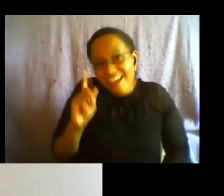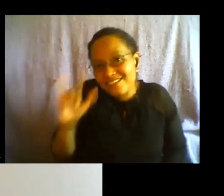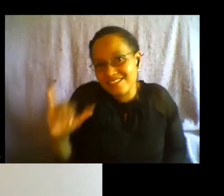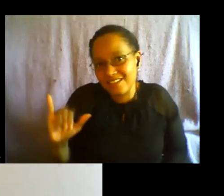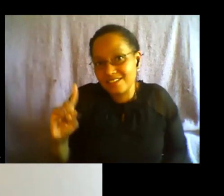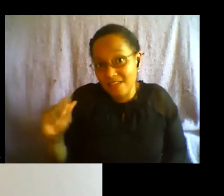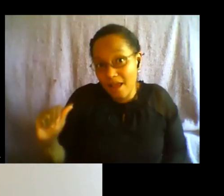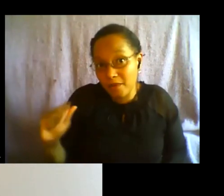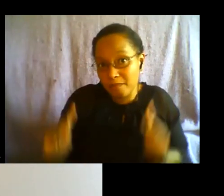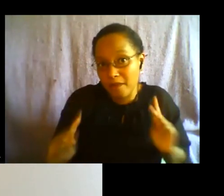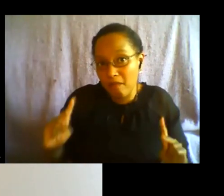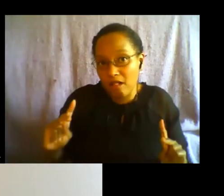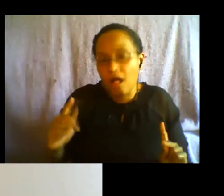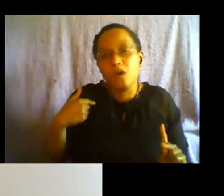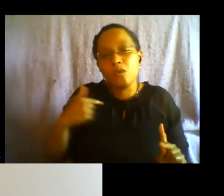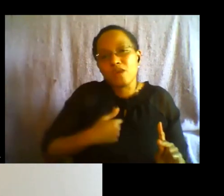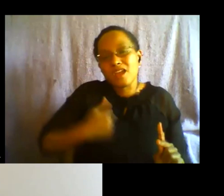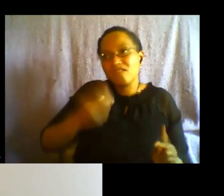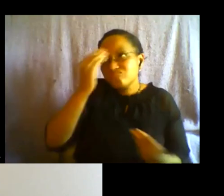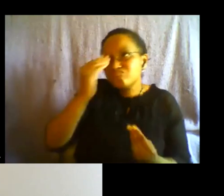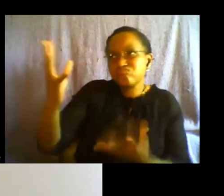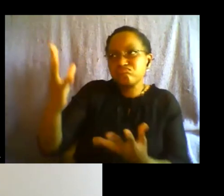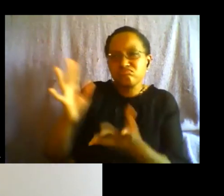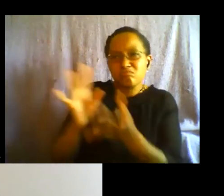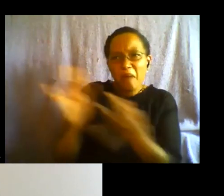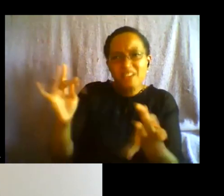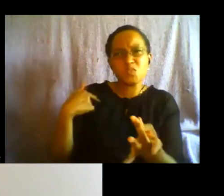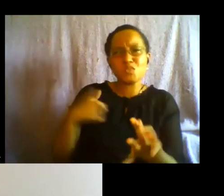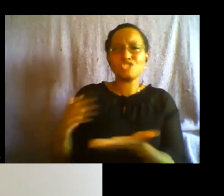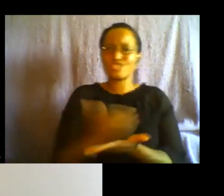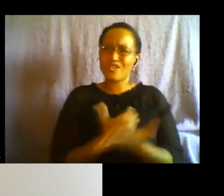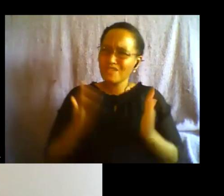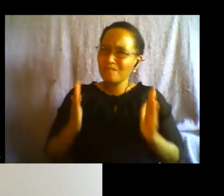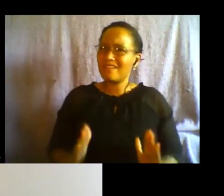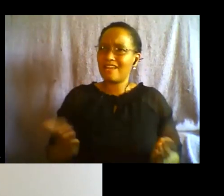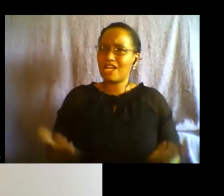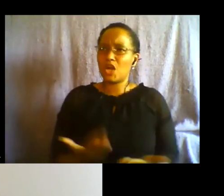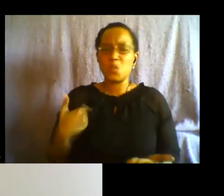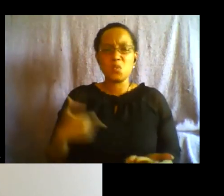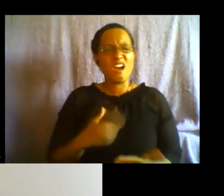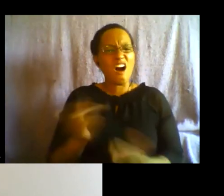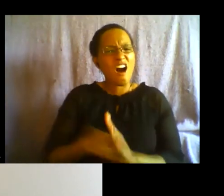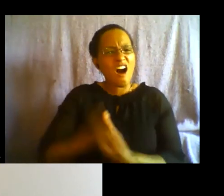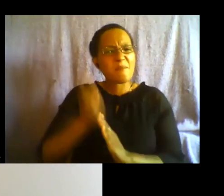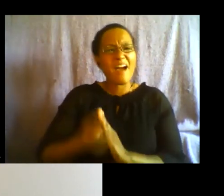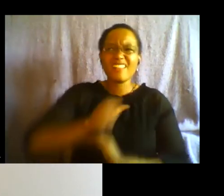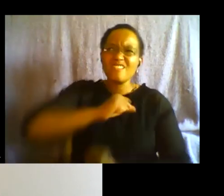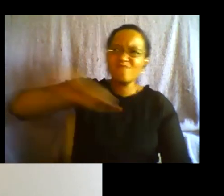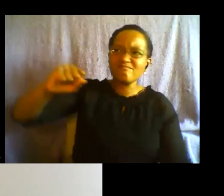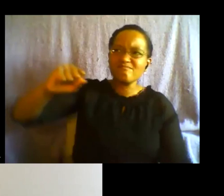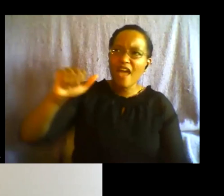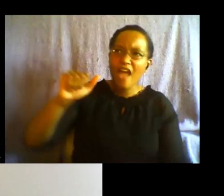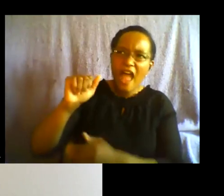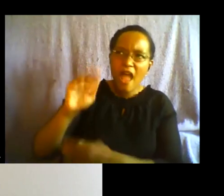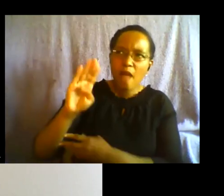a message a message that we deserve to be here we are automatically fighting ableism just by loving ourselves